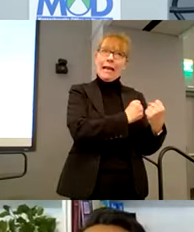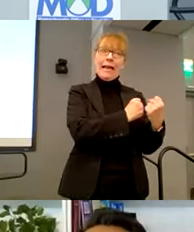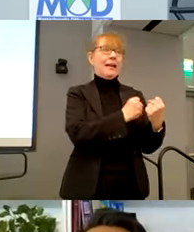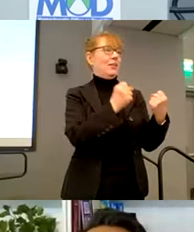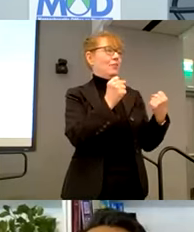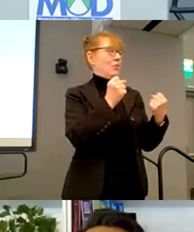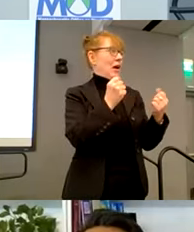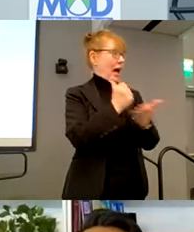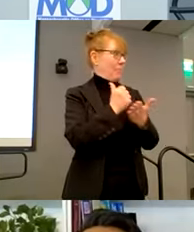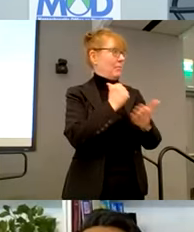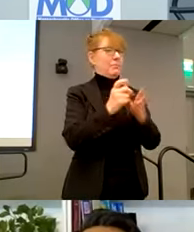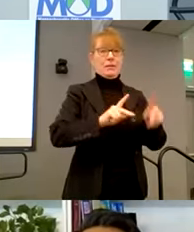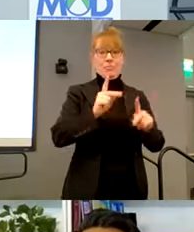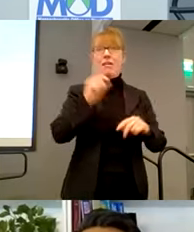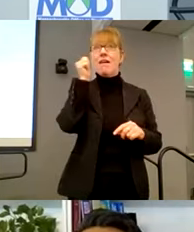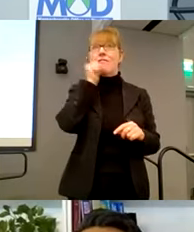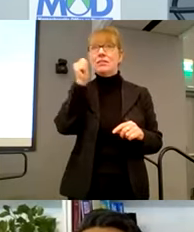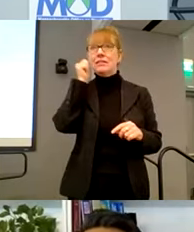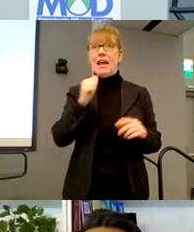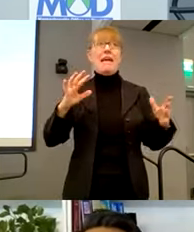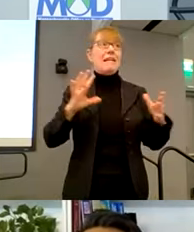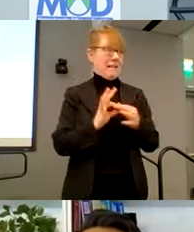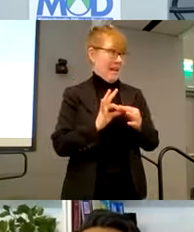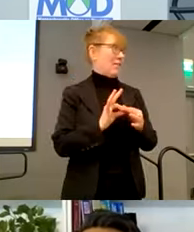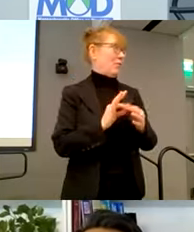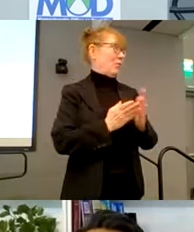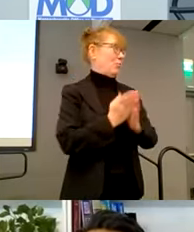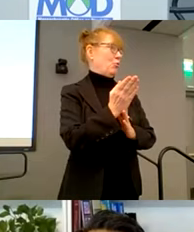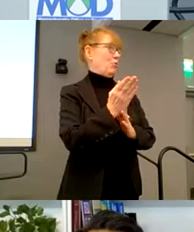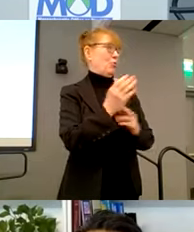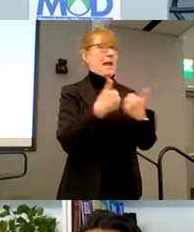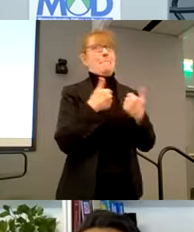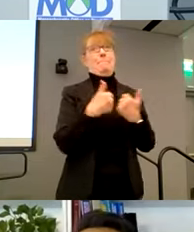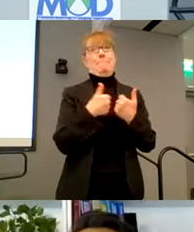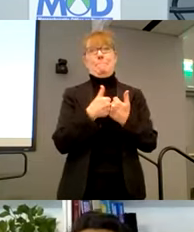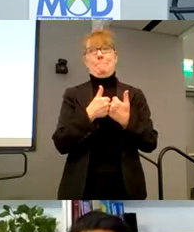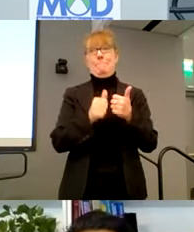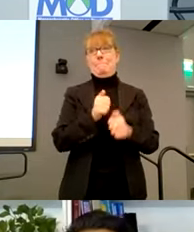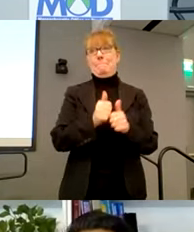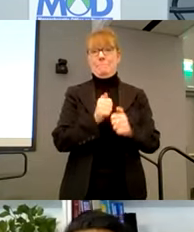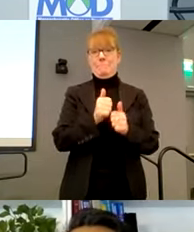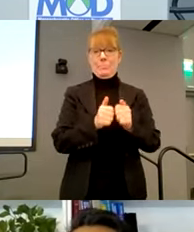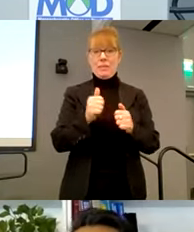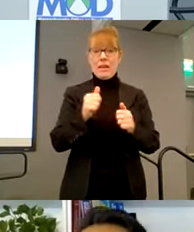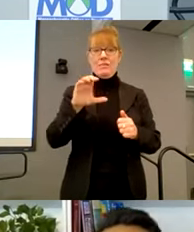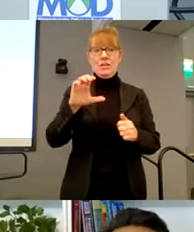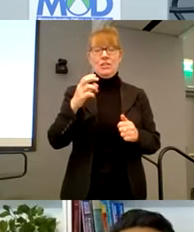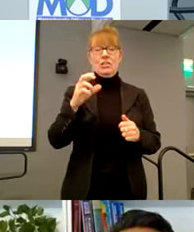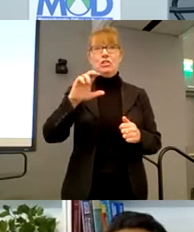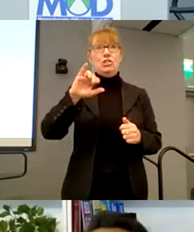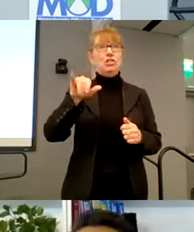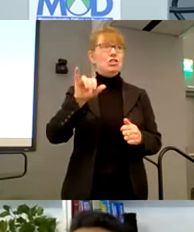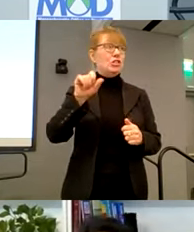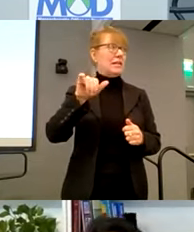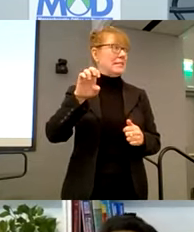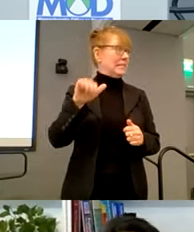individuals every day, uh, connect with video games. Um, I have Jesse Hall, who's the director of engineering research and a senior peer counselor